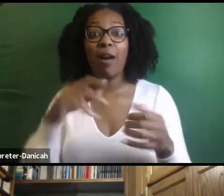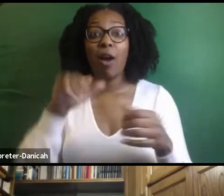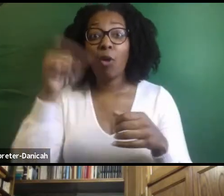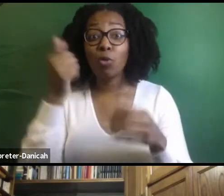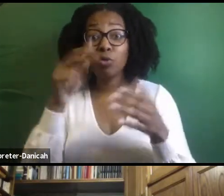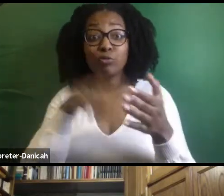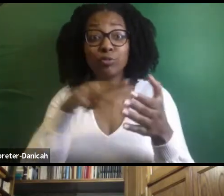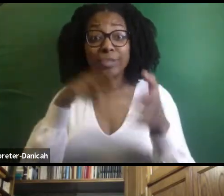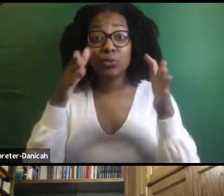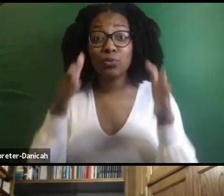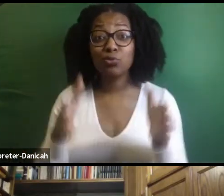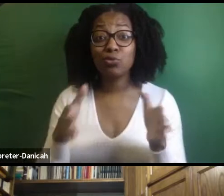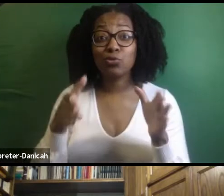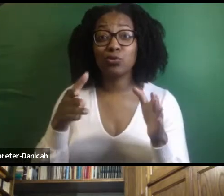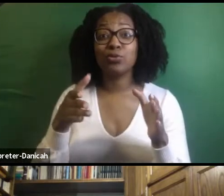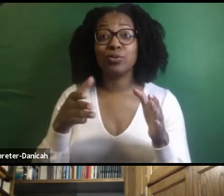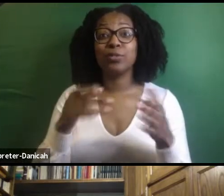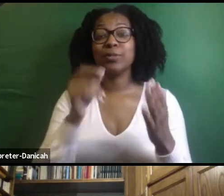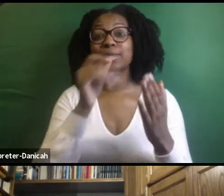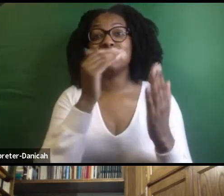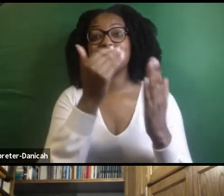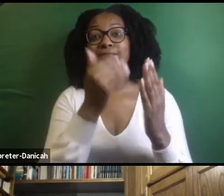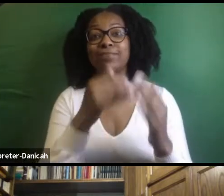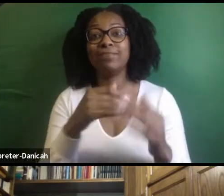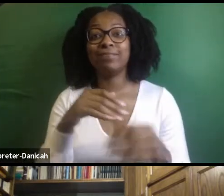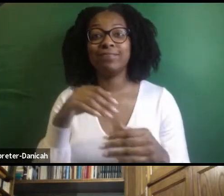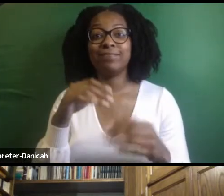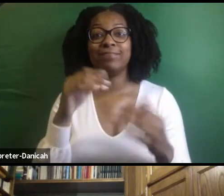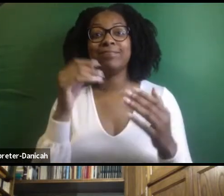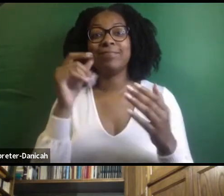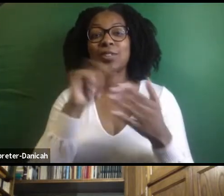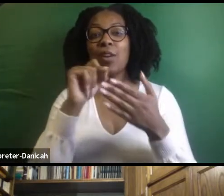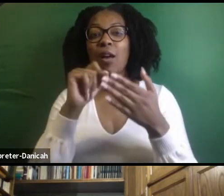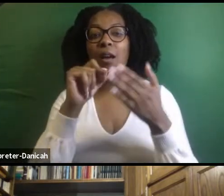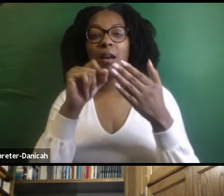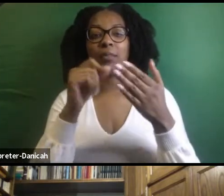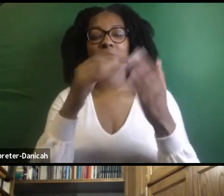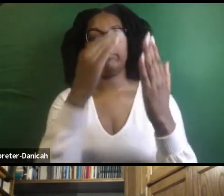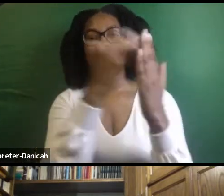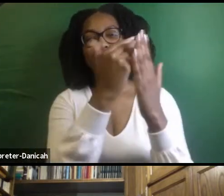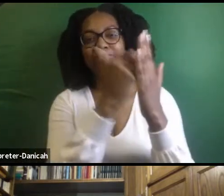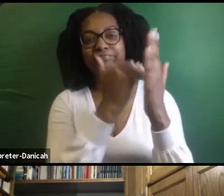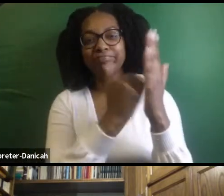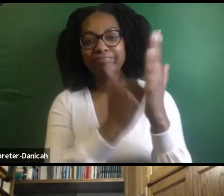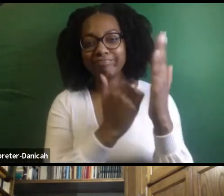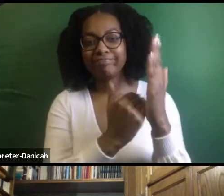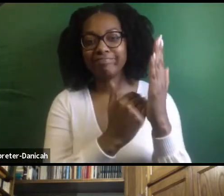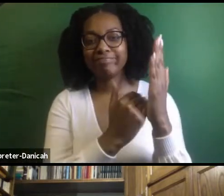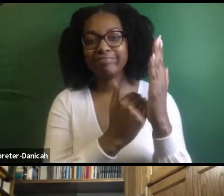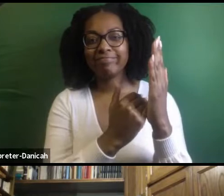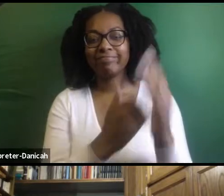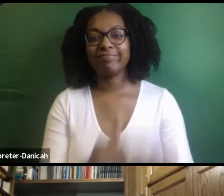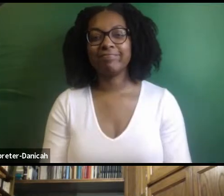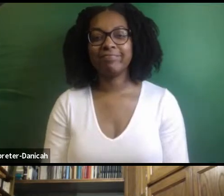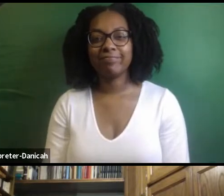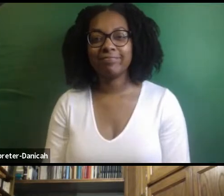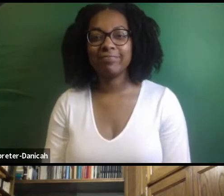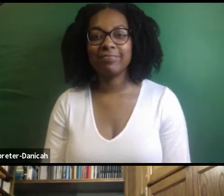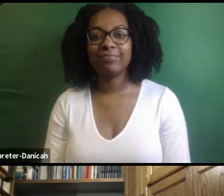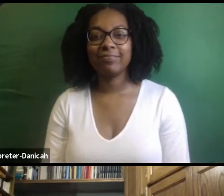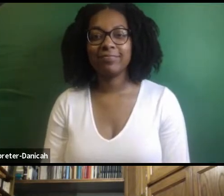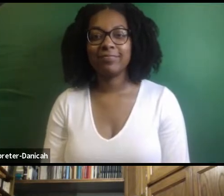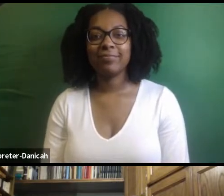Renee Redding-Jones. Elizabeth Zimmer. Welcome, Elizabeth. Kate Mattingly, a regular. Amy Casello